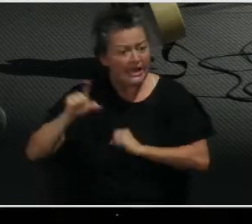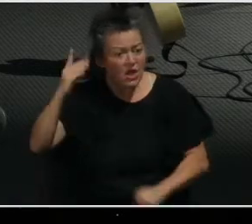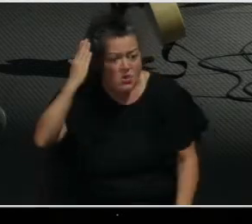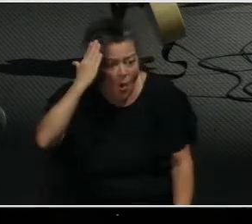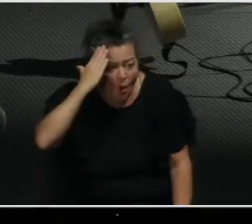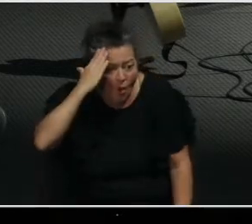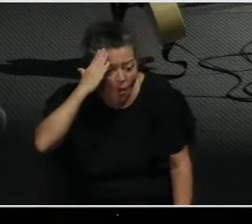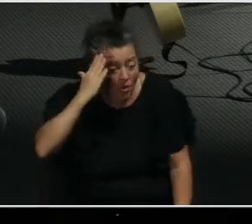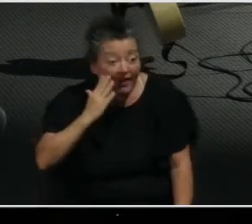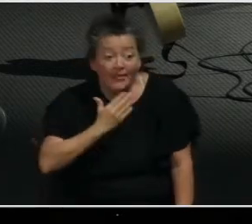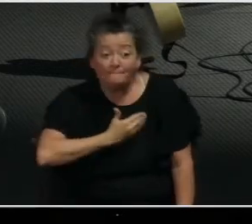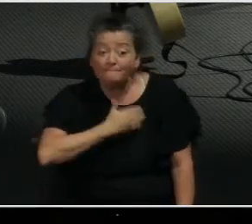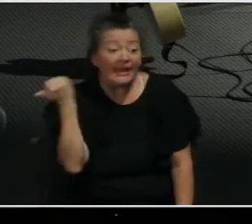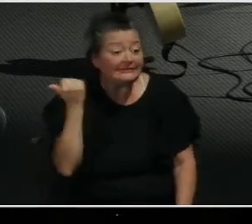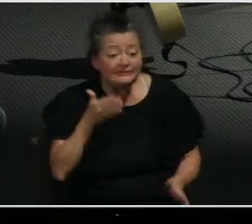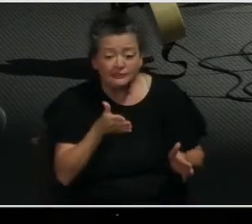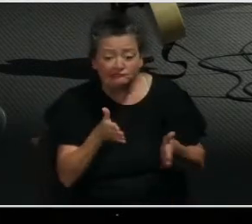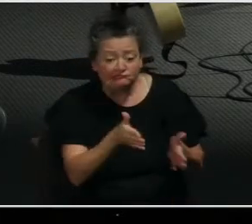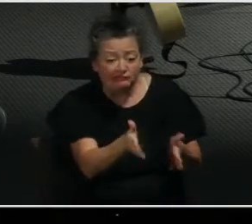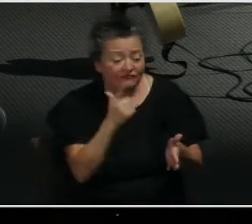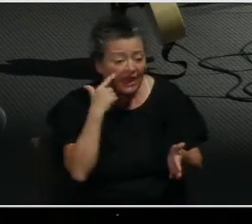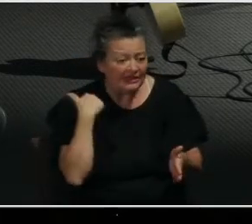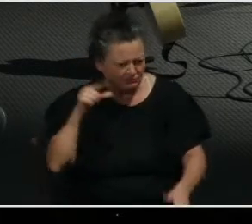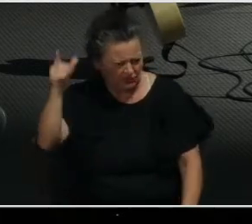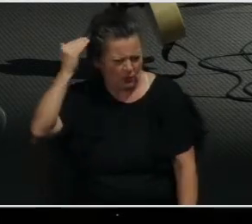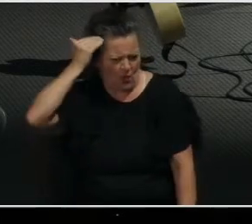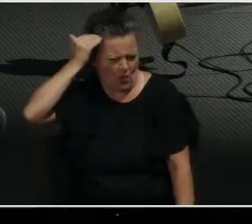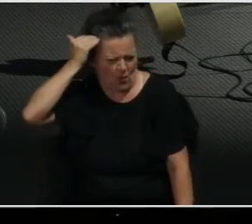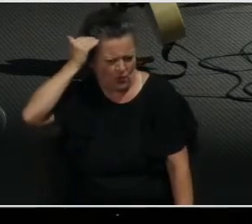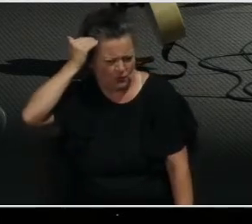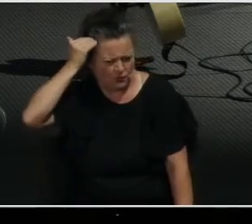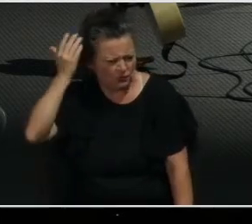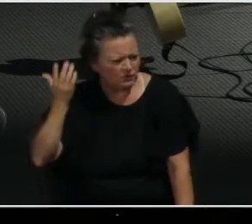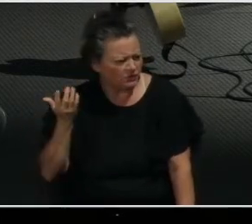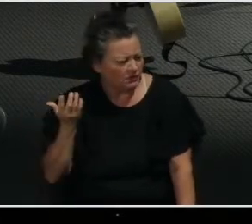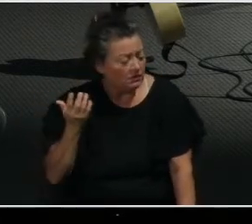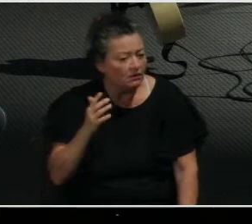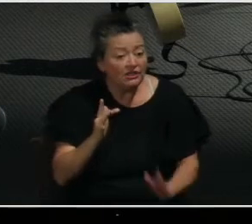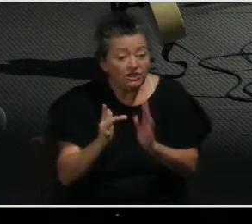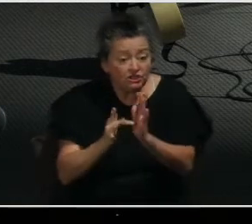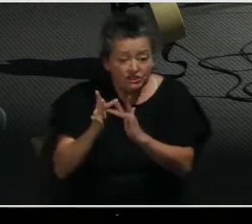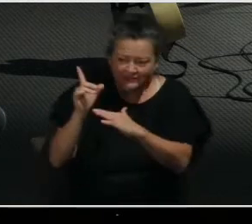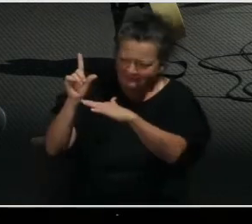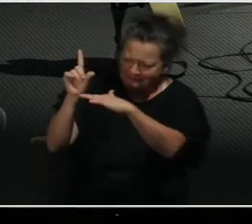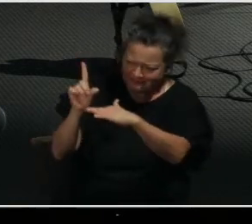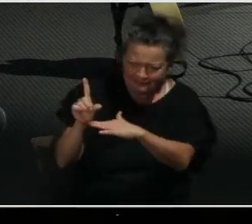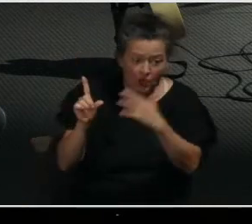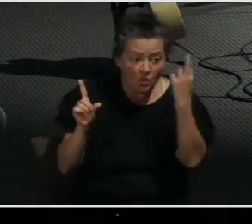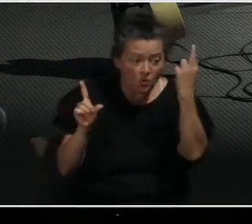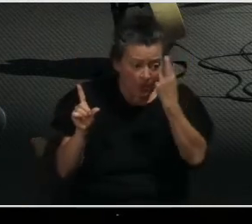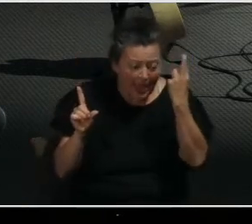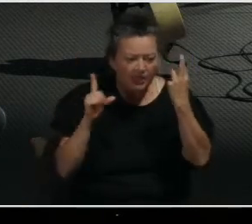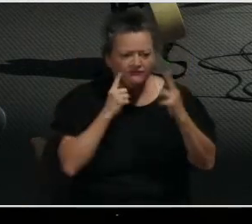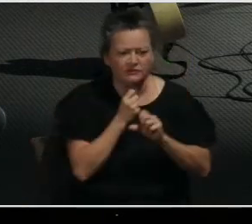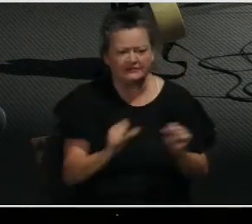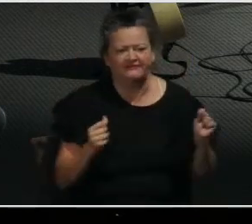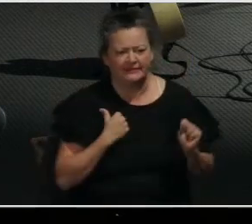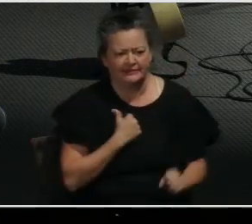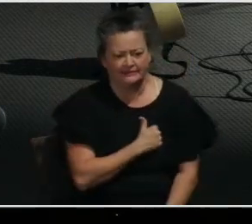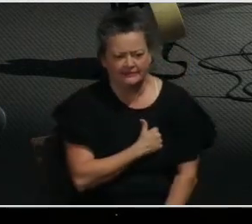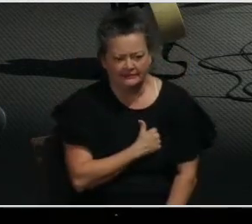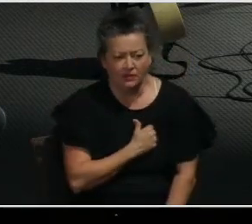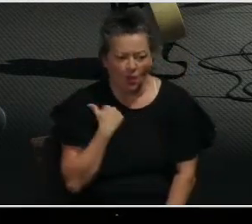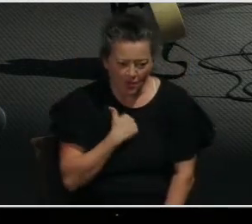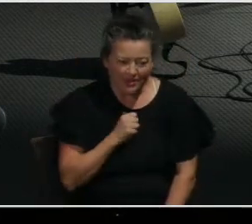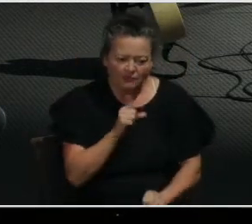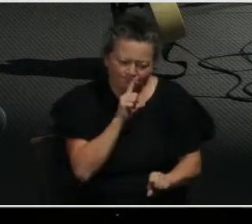us. God wants what's best for us. Jesus came so that we might have life and have it to the full.